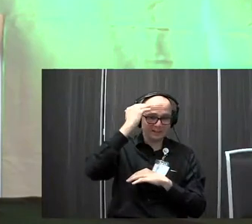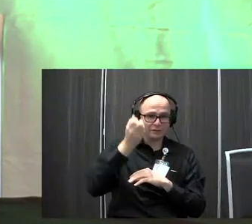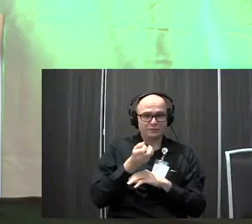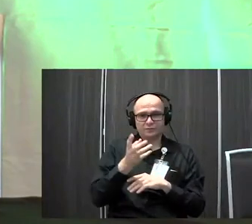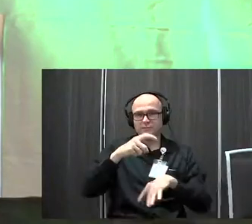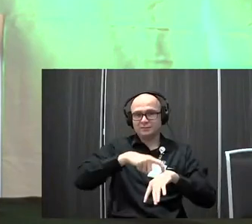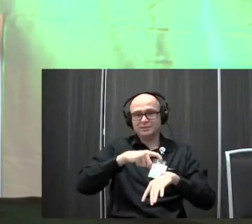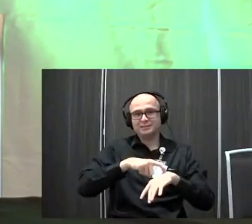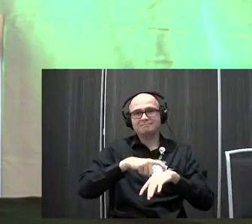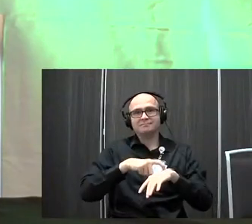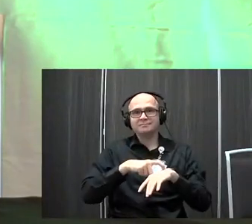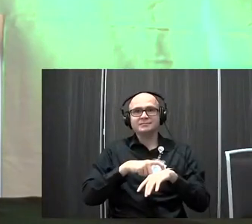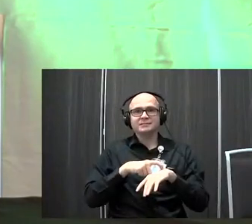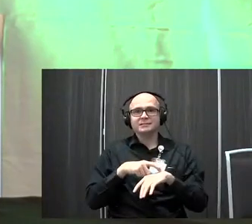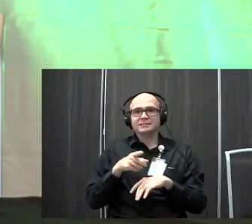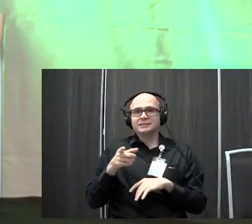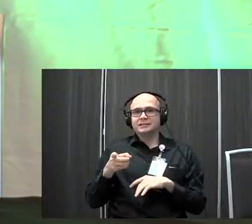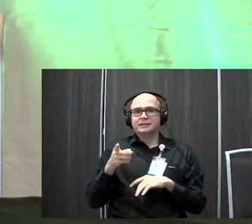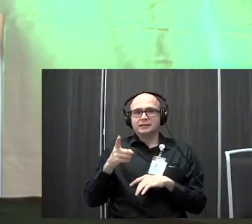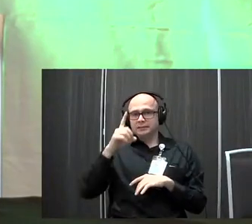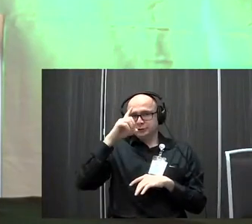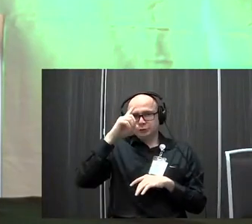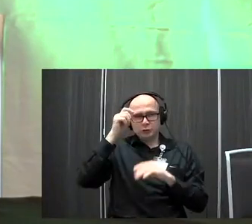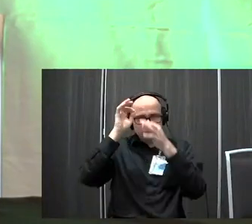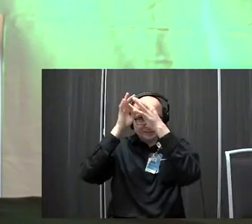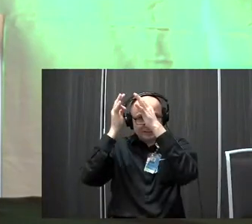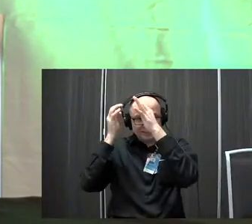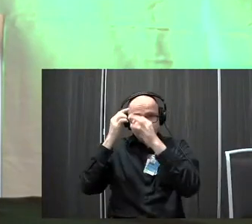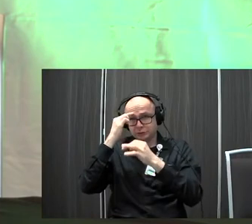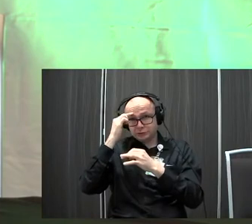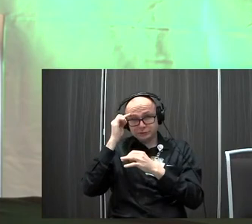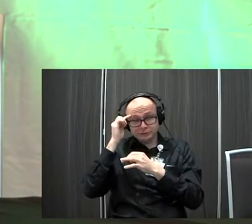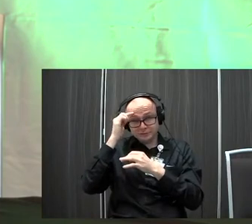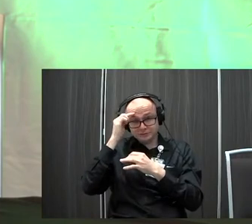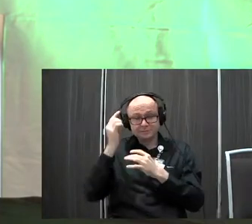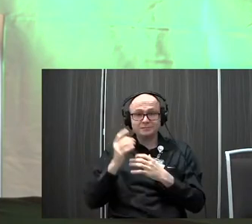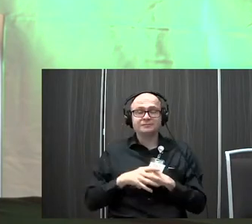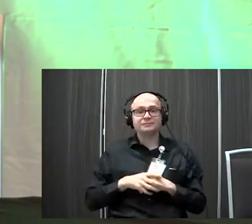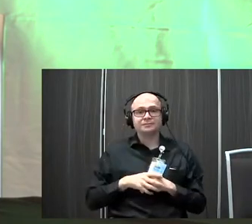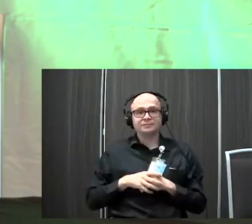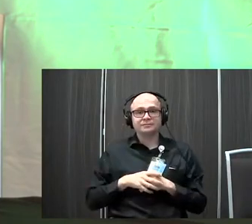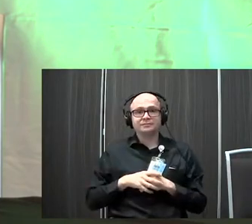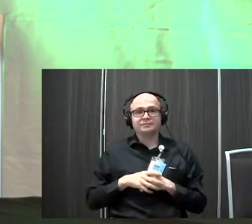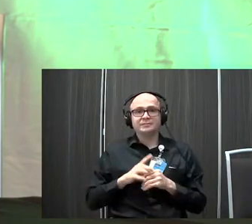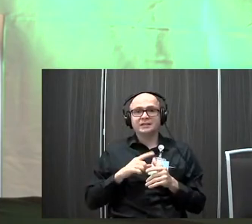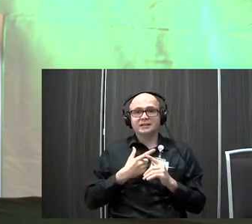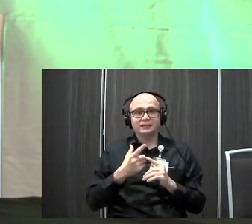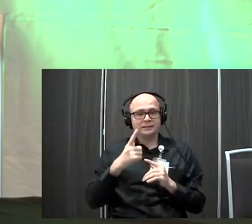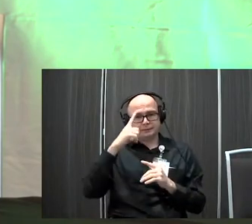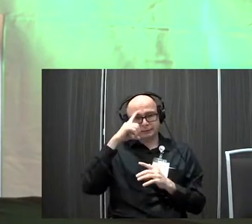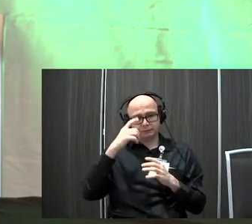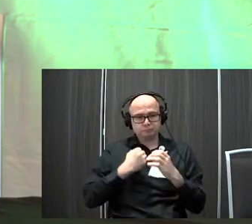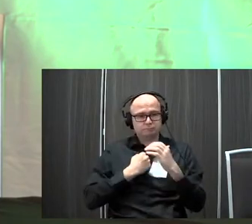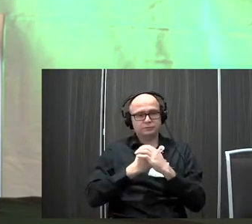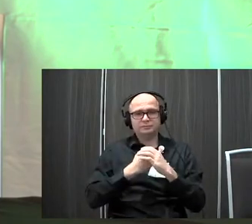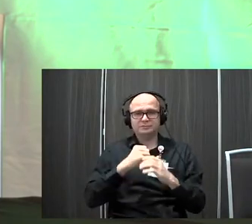we've had, um, where he had ended up having to get stitches above his eyebrow, um, and then, um, almost a concussion one time.